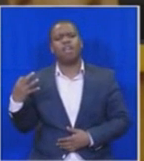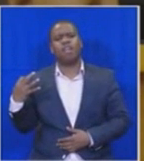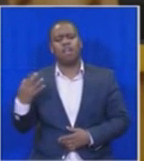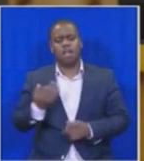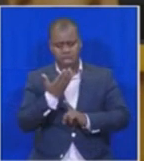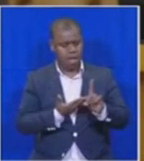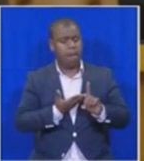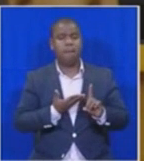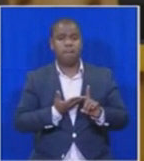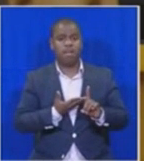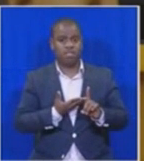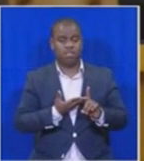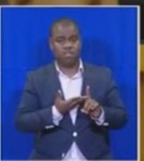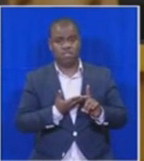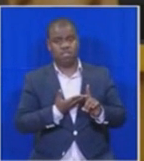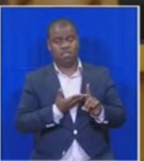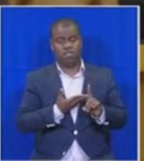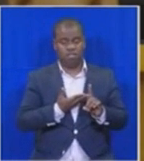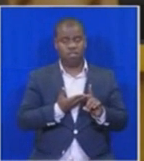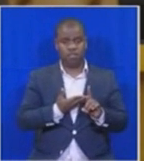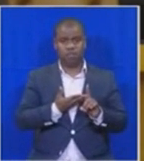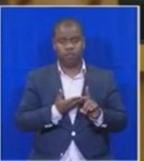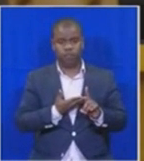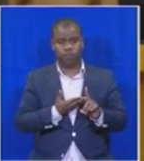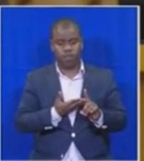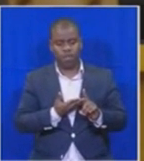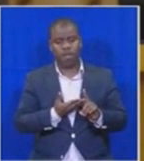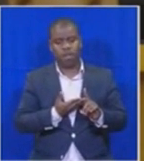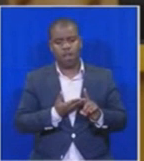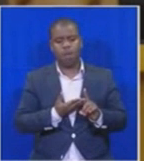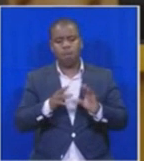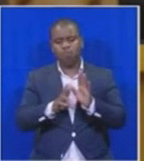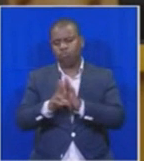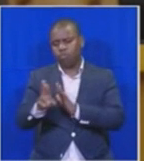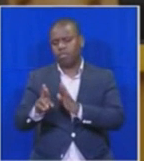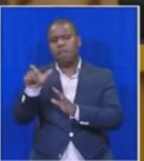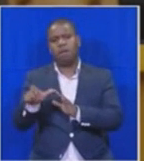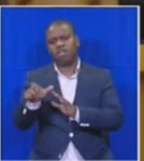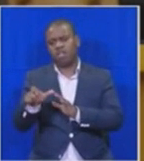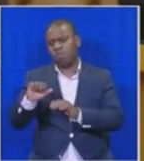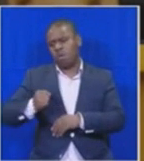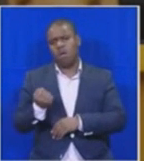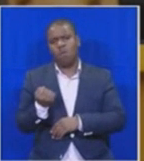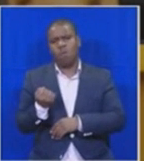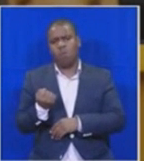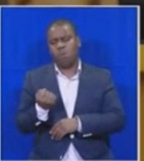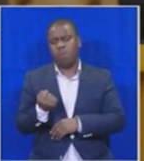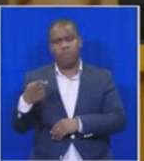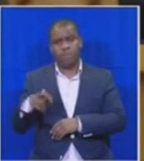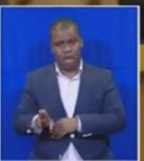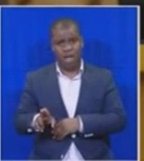represented a widow's asset, which were wrongly dealt with,